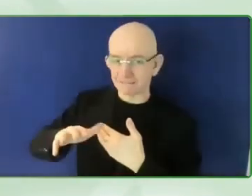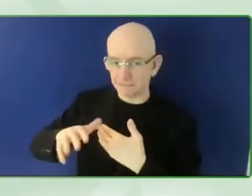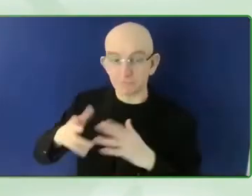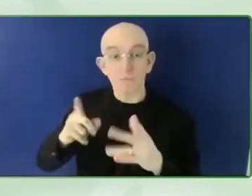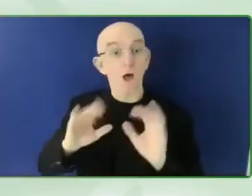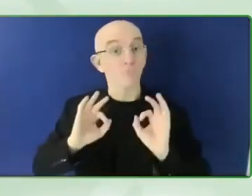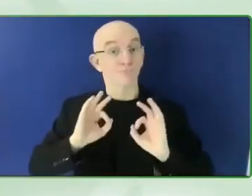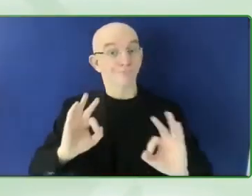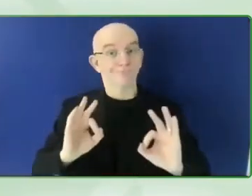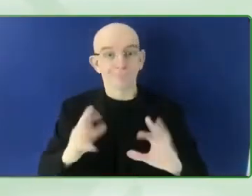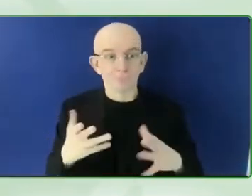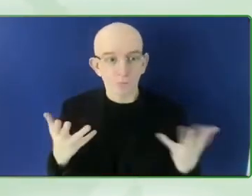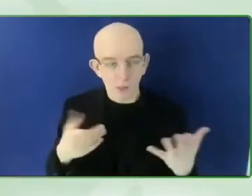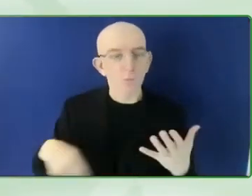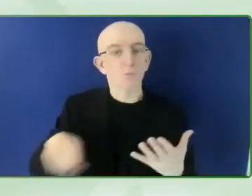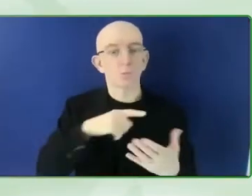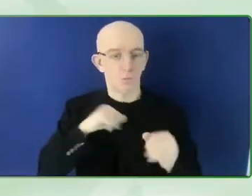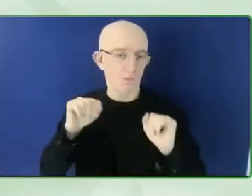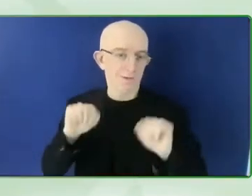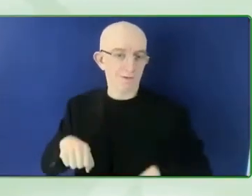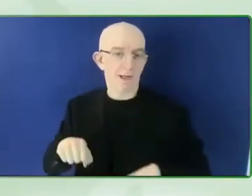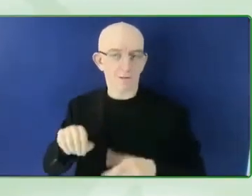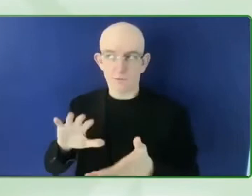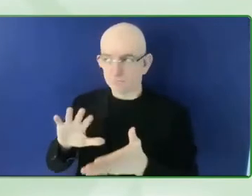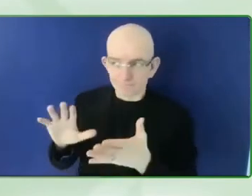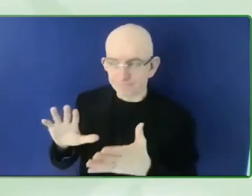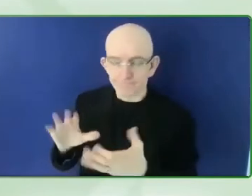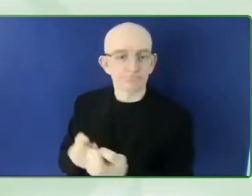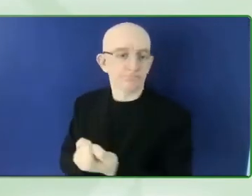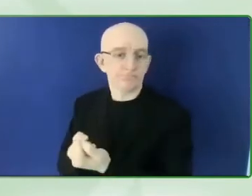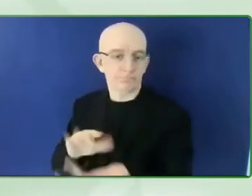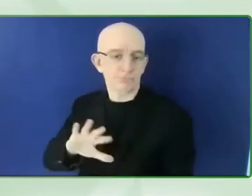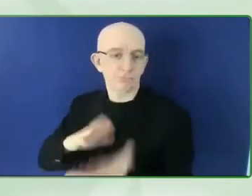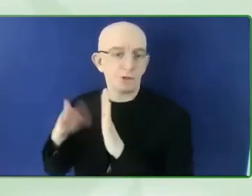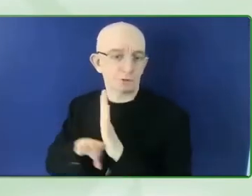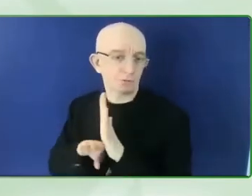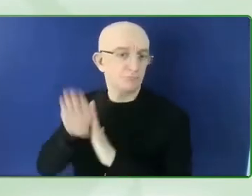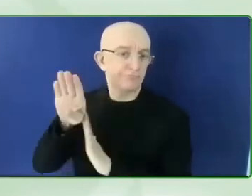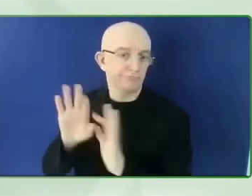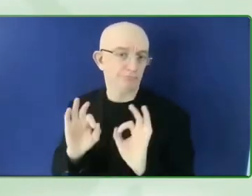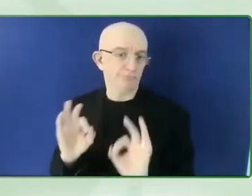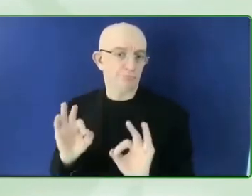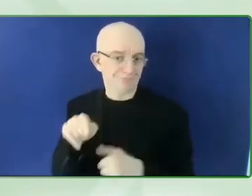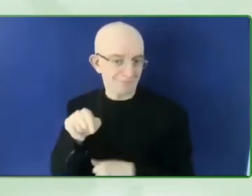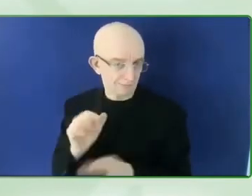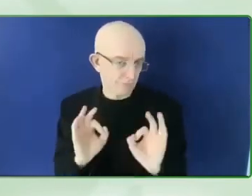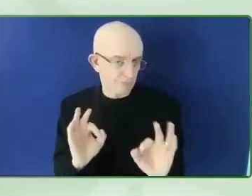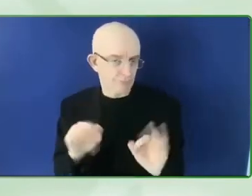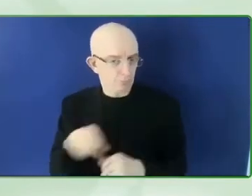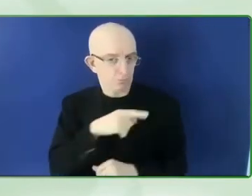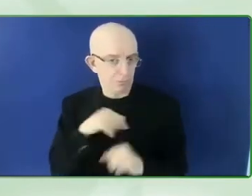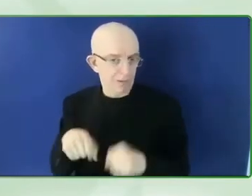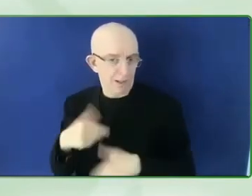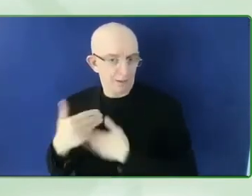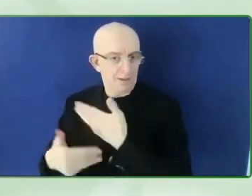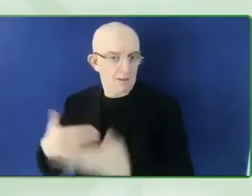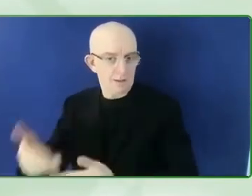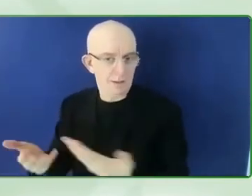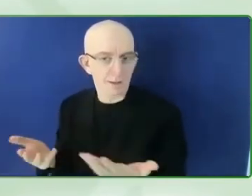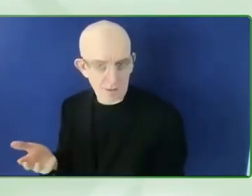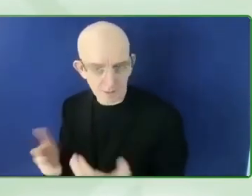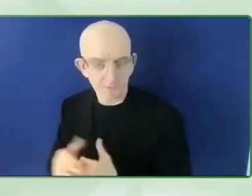facilitating greater flexibility and providing support to marginalised groups of people, of which